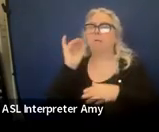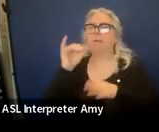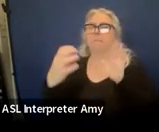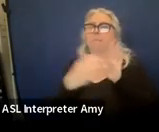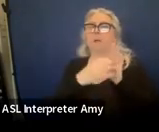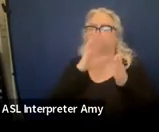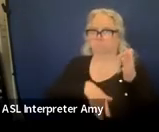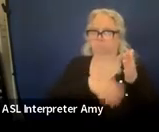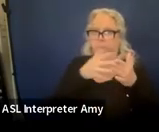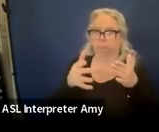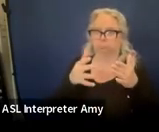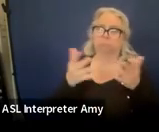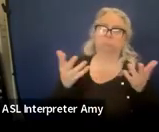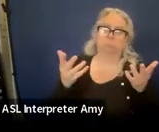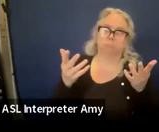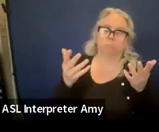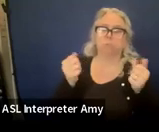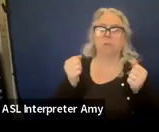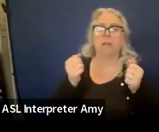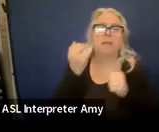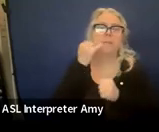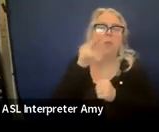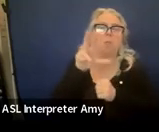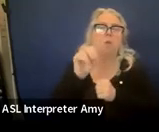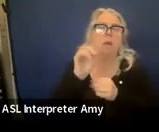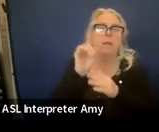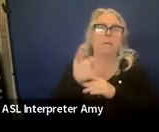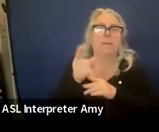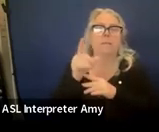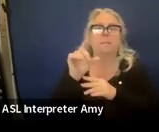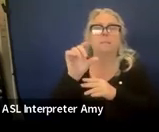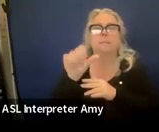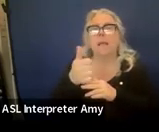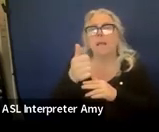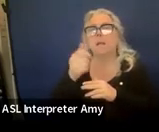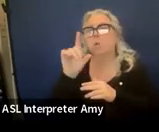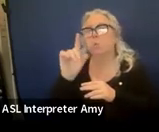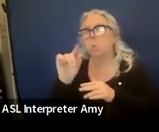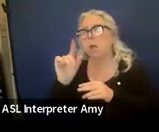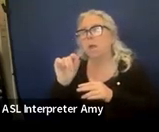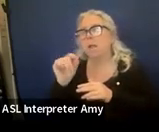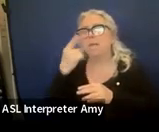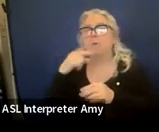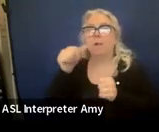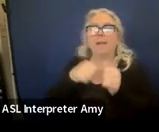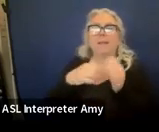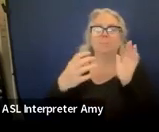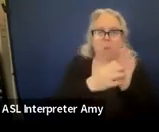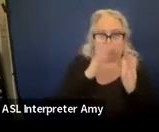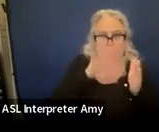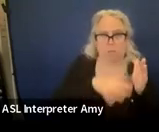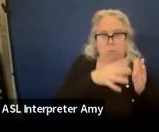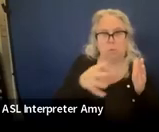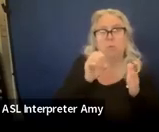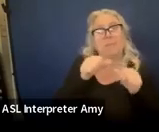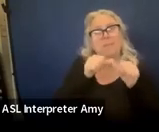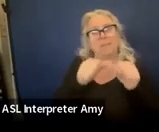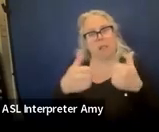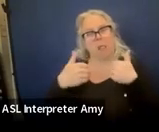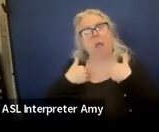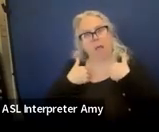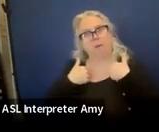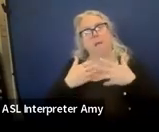scheduling. I don't know if it's 30 minutes per year, like 10, 20 minutes per block schedule, however that works, right? So they still have